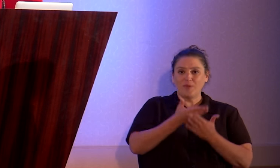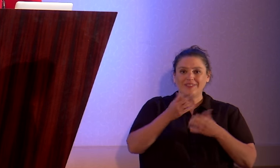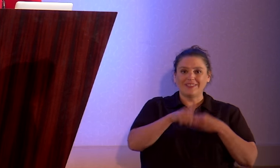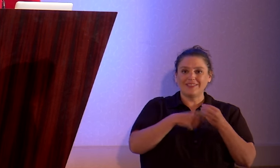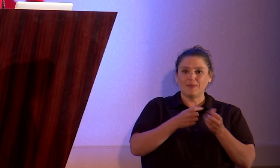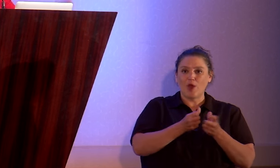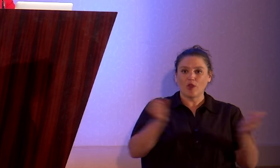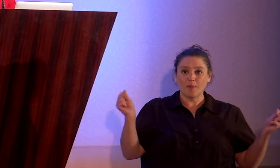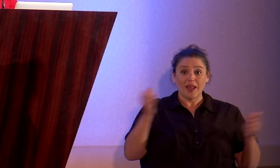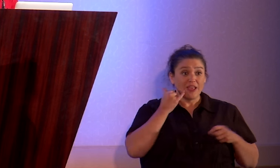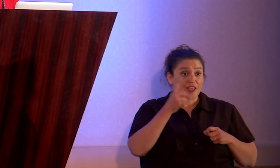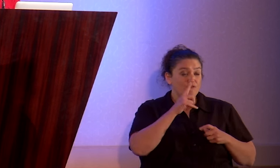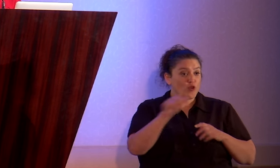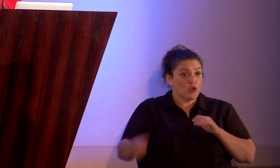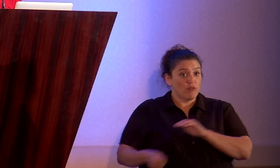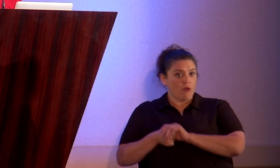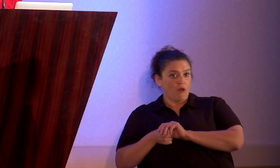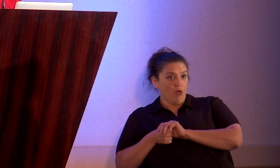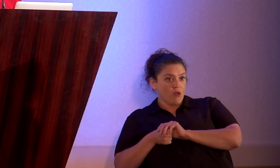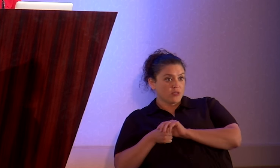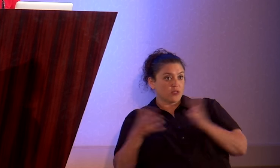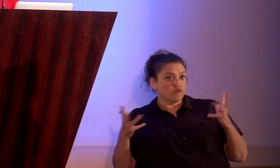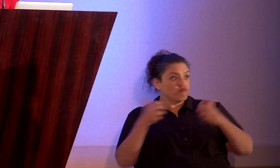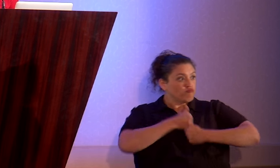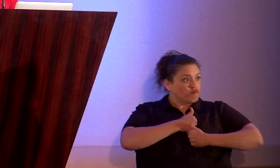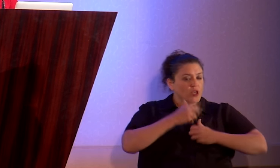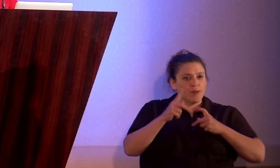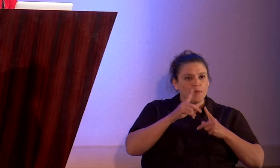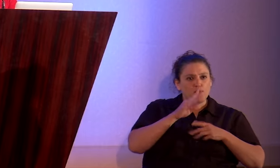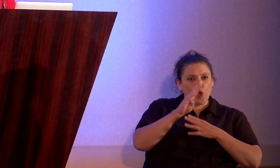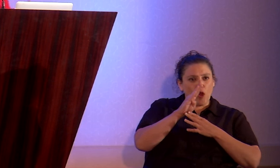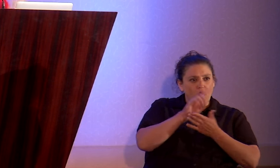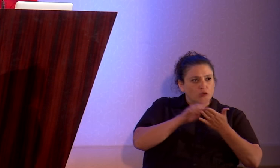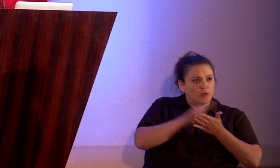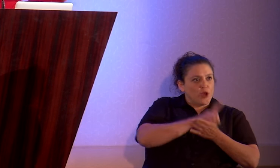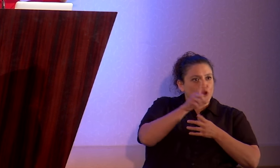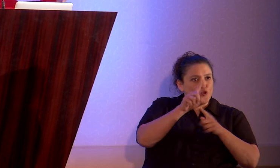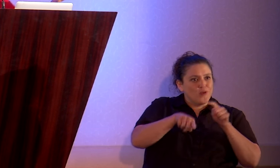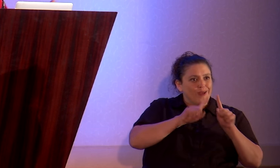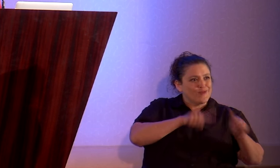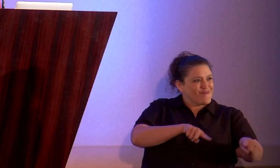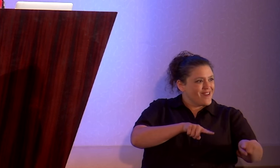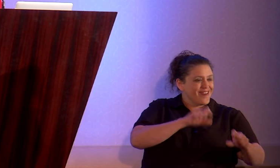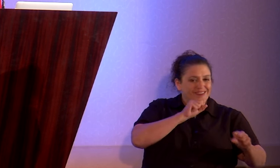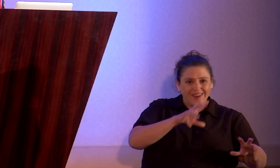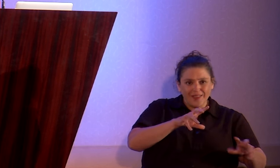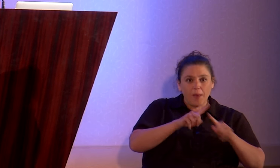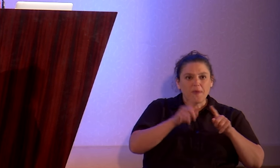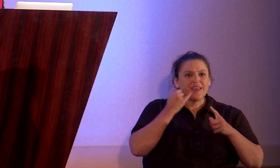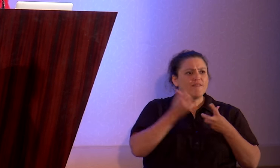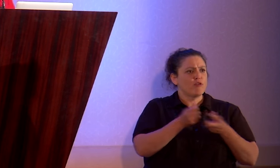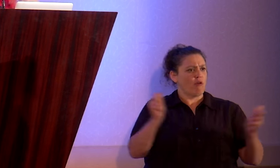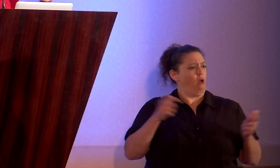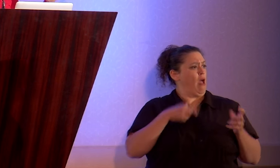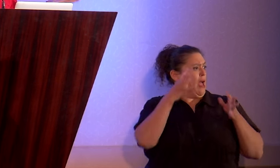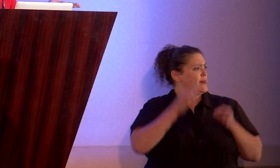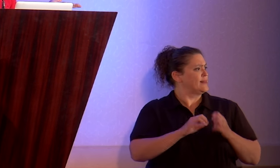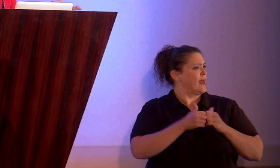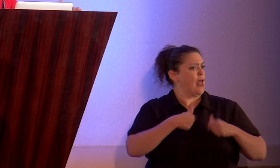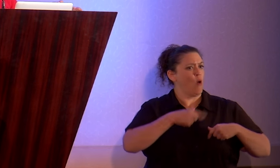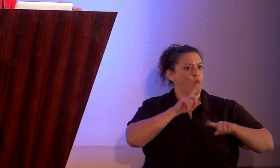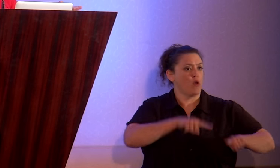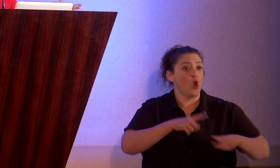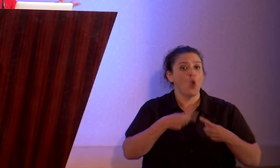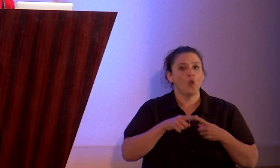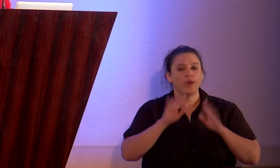coming out. If you're in the closet and people are bigots, you don't get to decide how to respond. If you're out, you get to decide when to let it